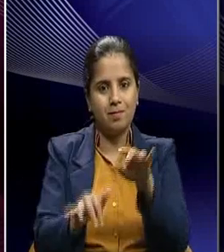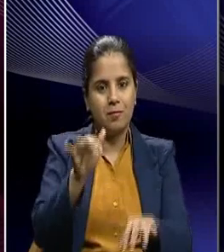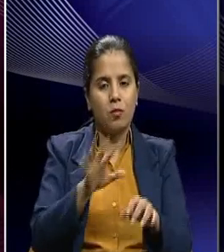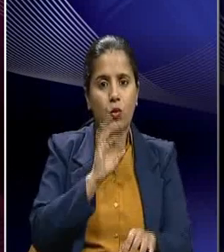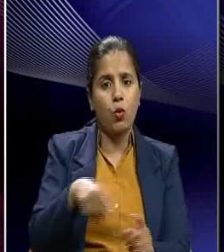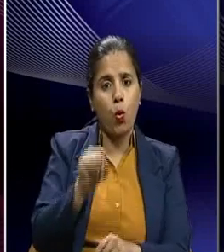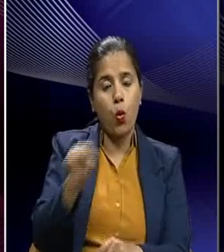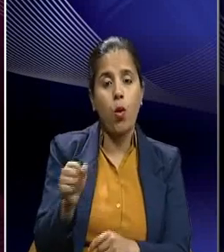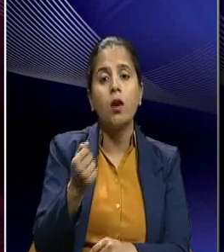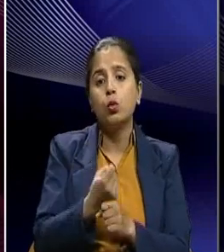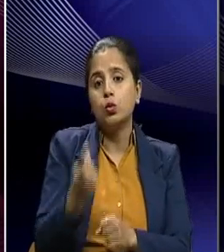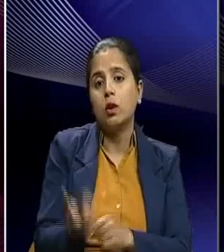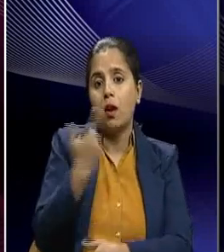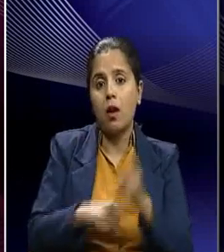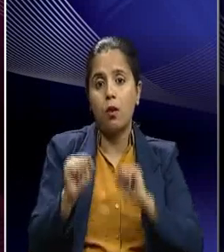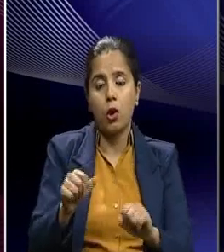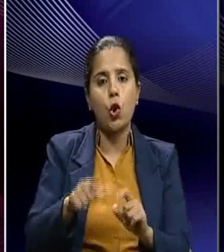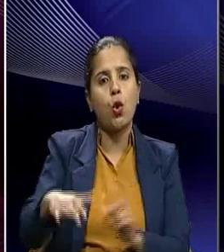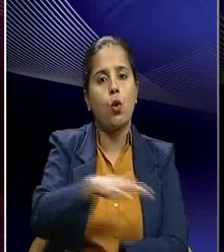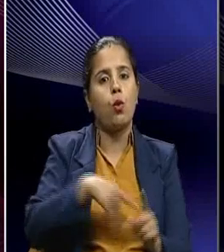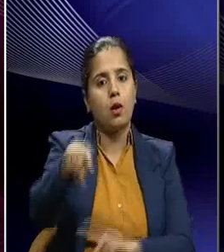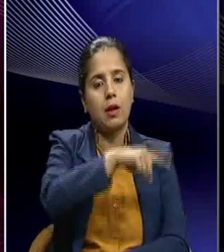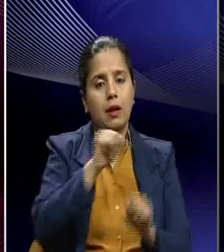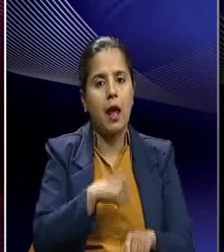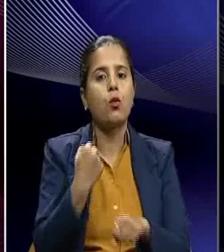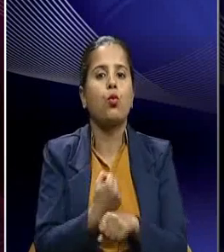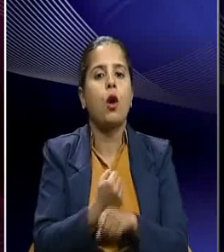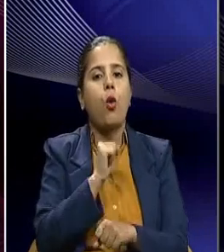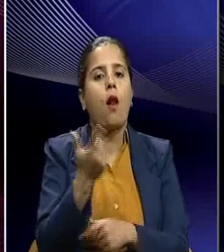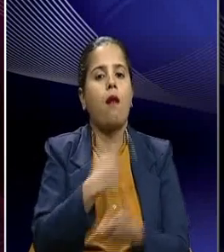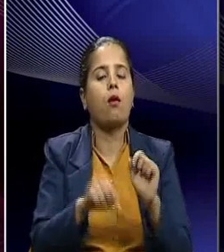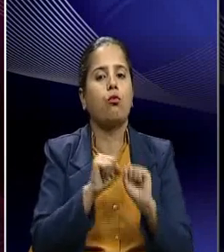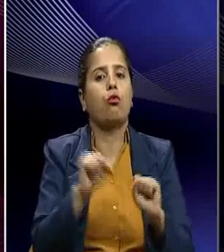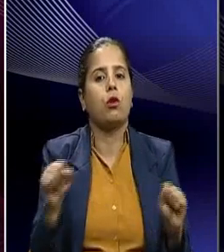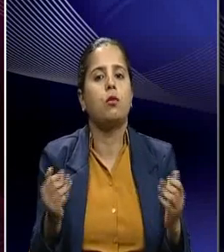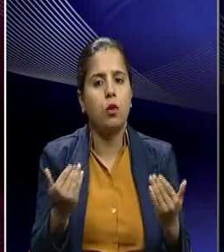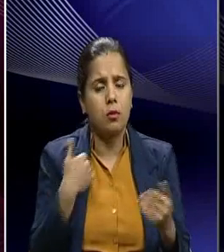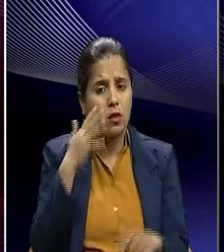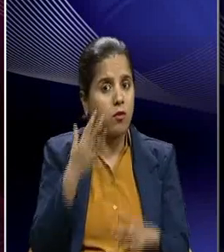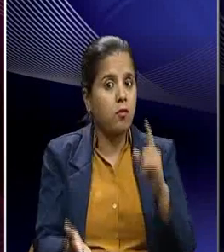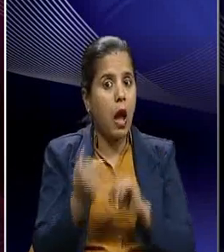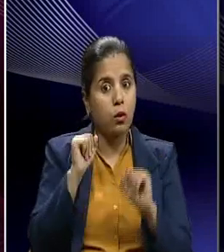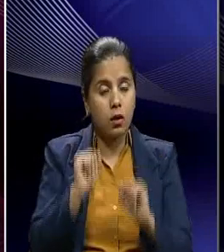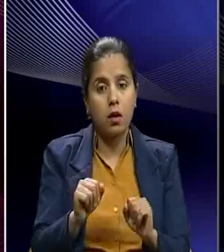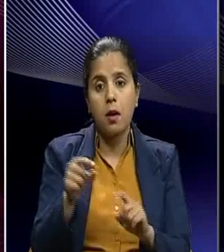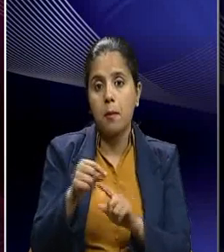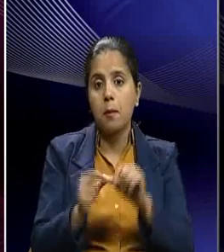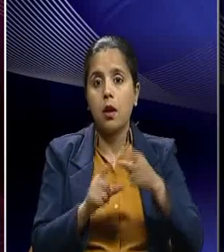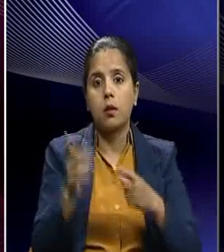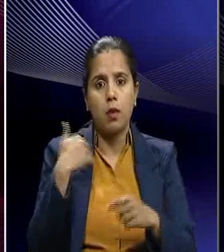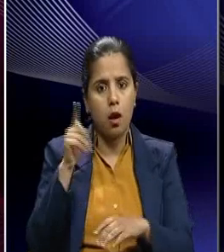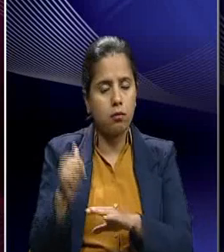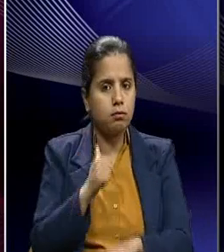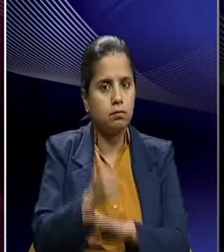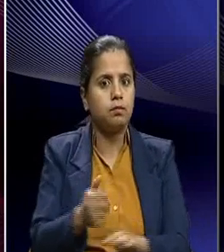vernacular in Gujarati so that the locals they can work in their own language. We also find that Patel laid the foundations